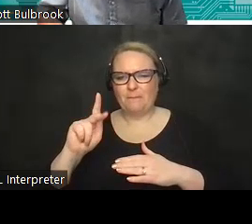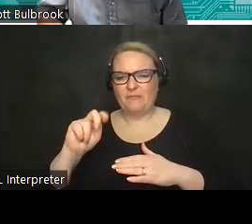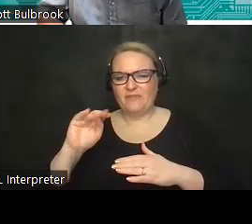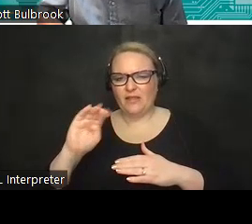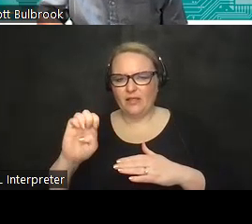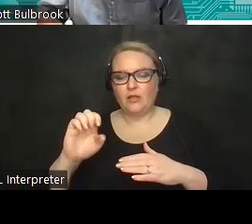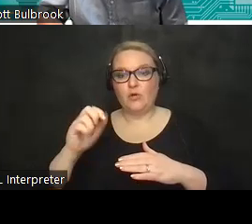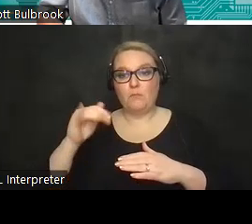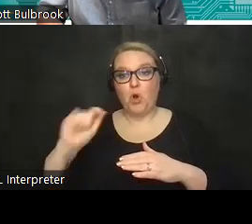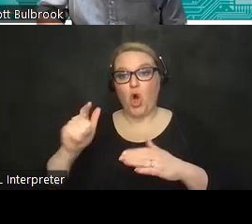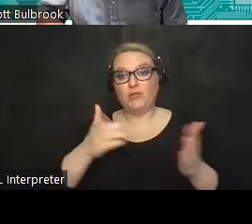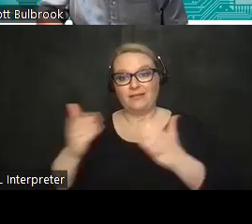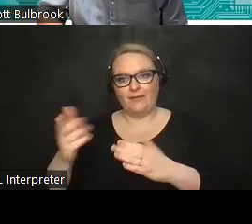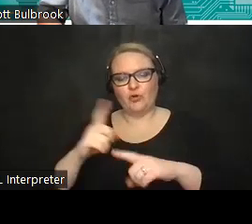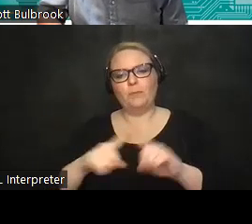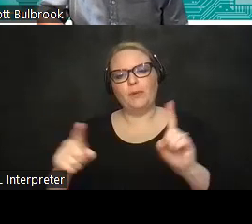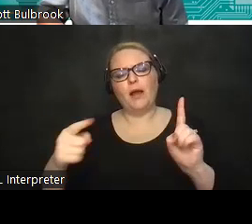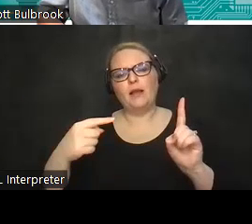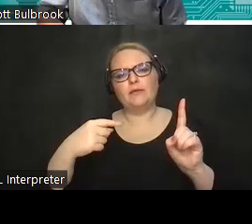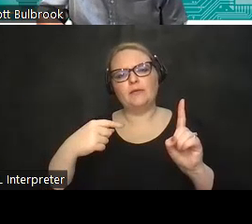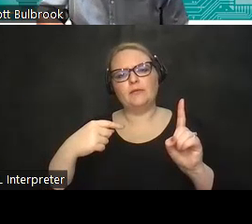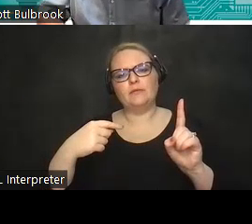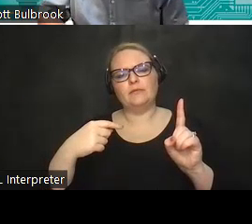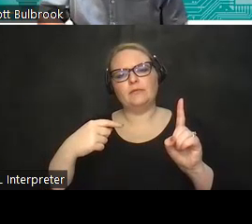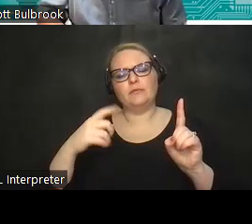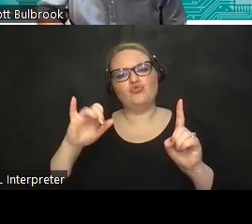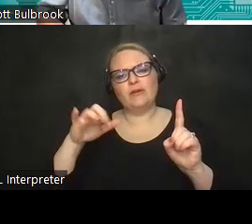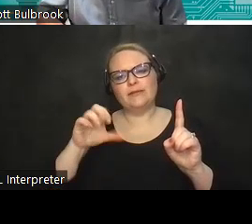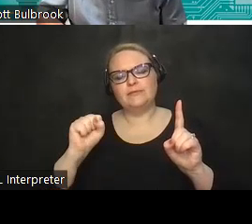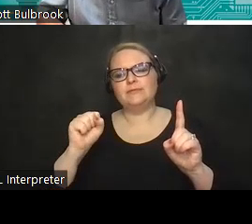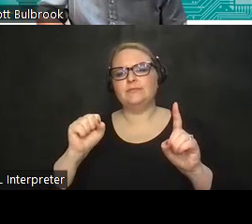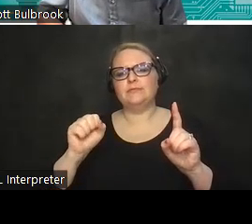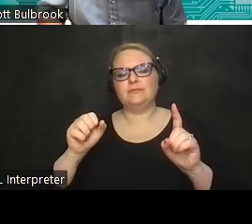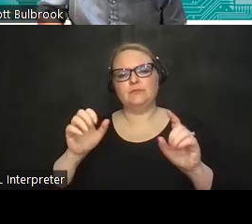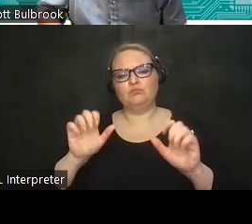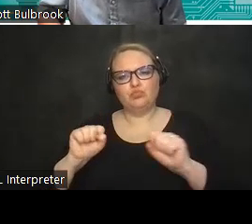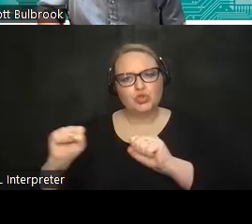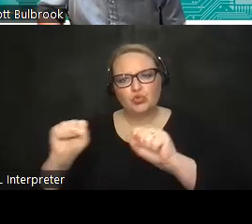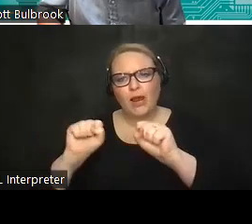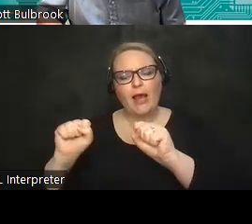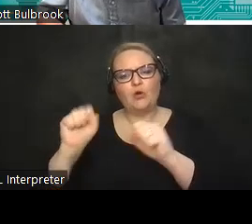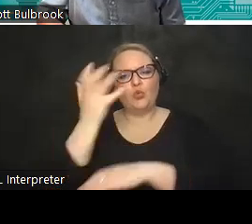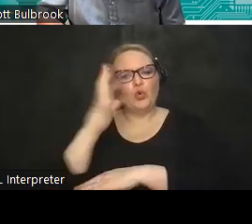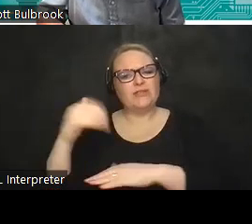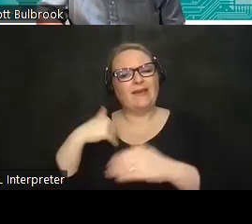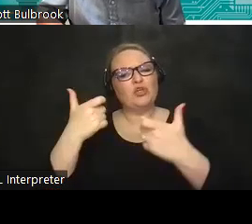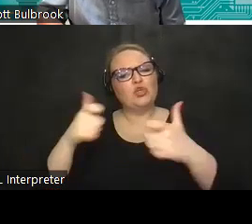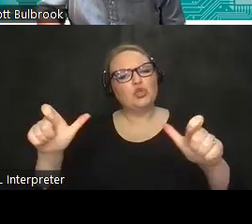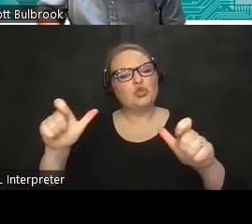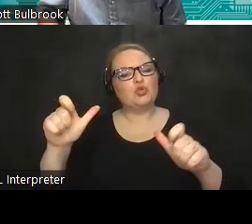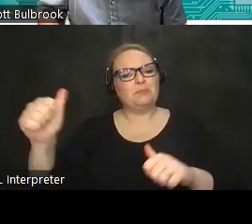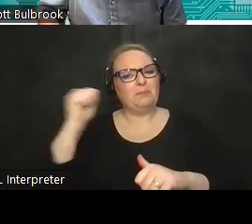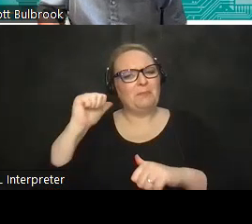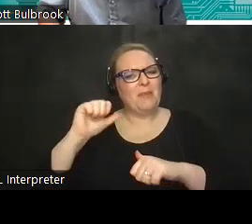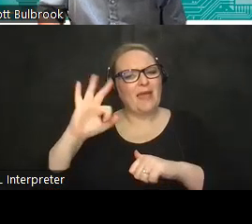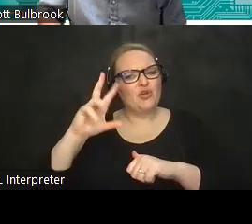up doing the delivery but brought me back a person of chris getting pushed around in the woods they they had a like a huge backyard with trails in it